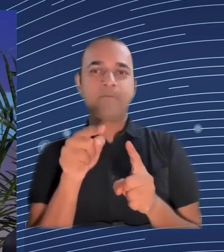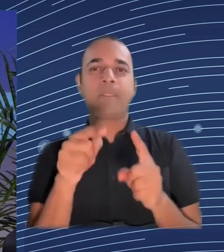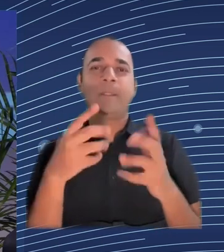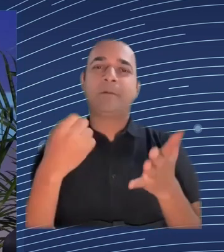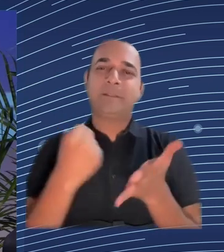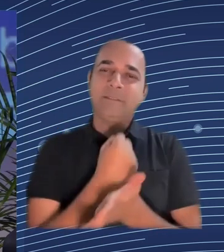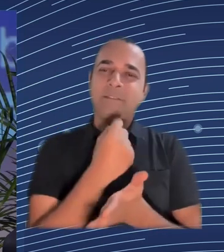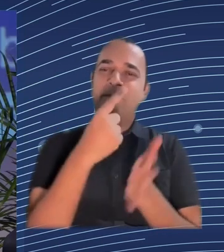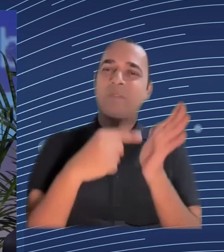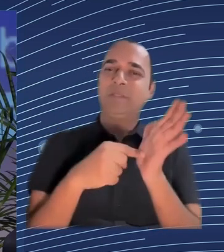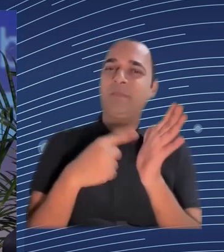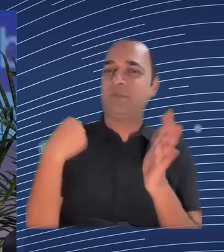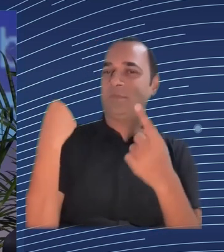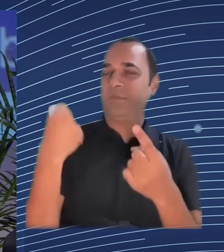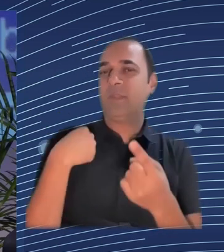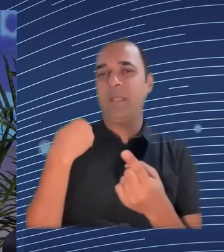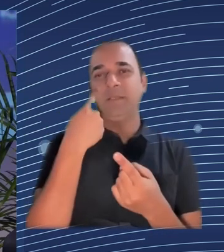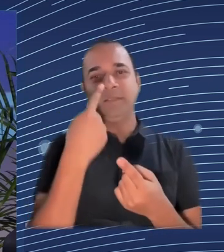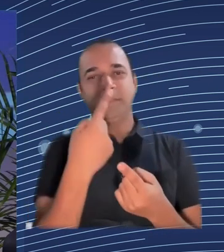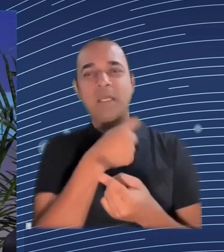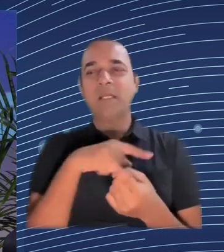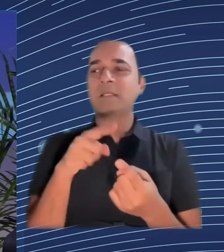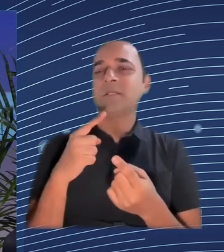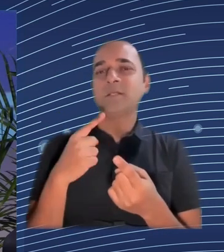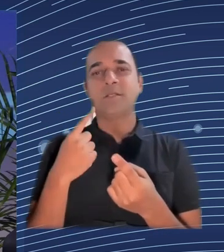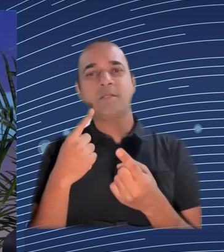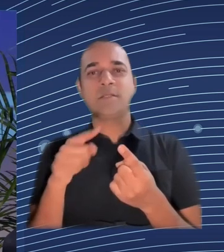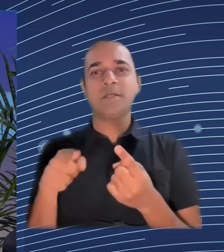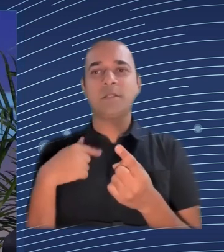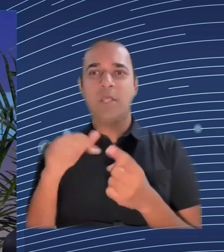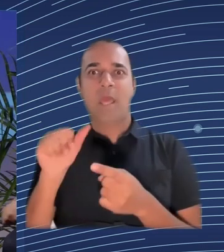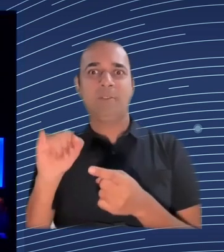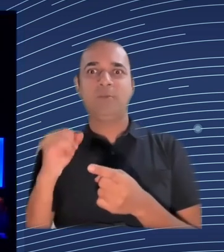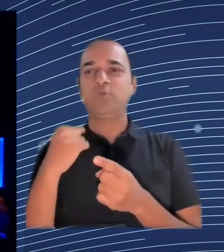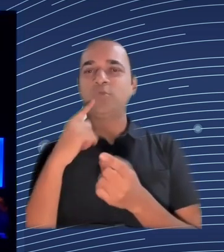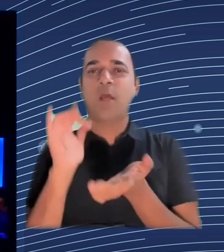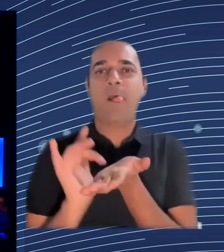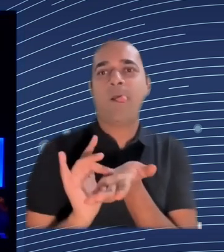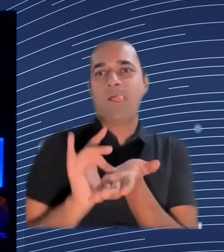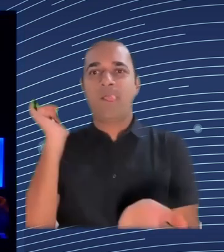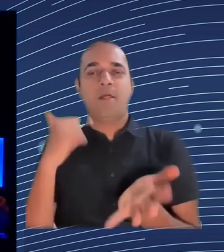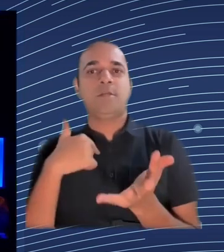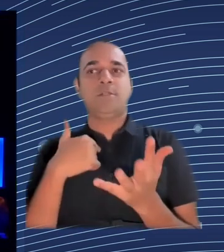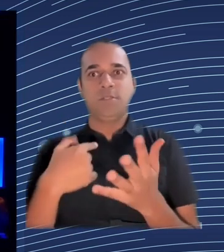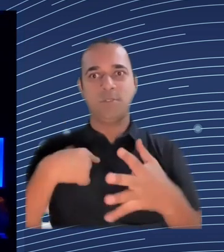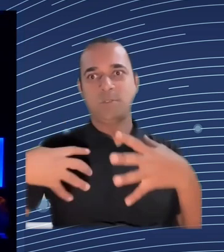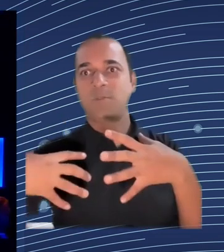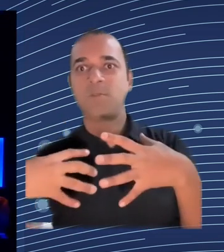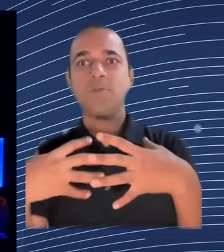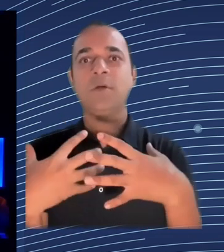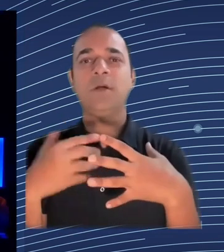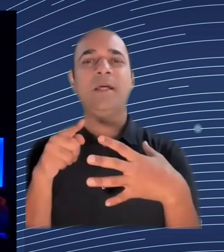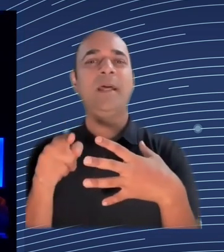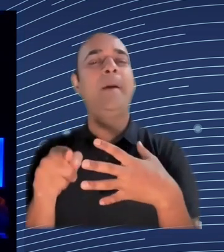who has the incentive and who has the control thanks thanks a lot James Adrian